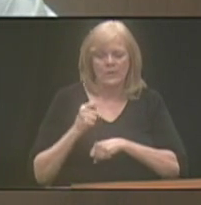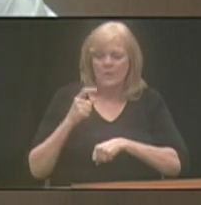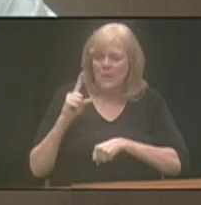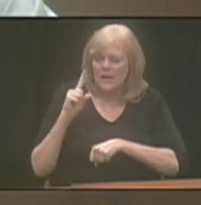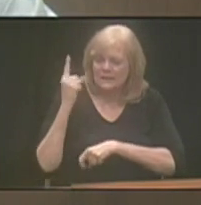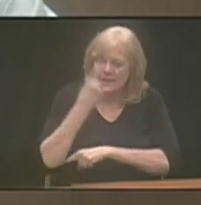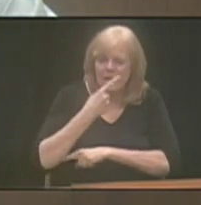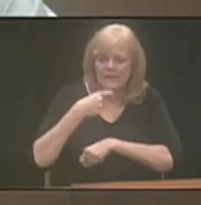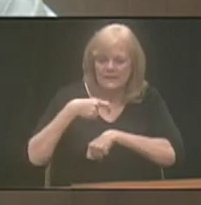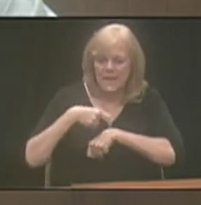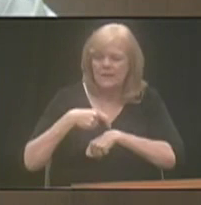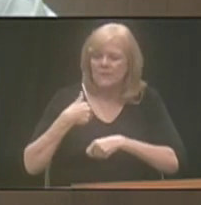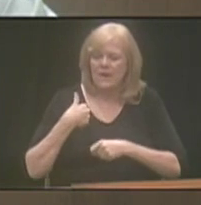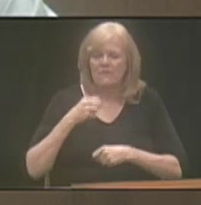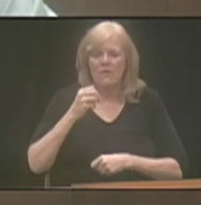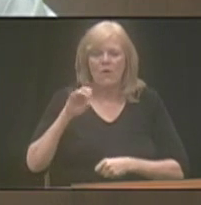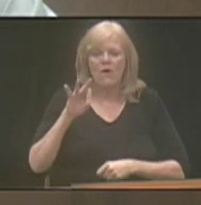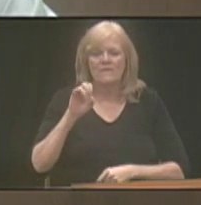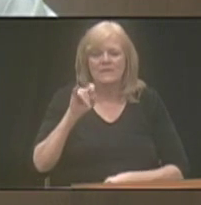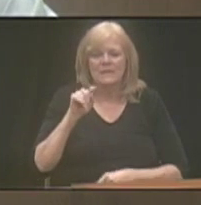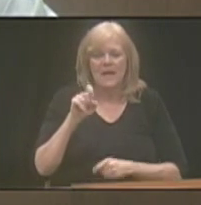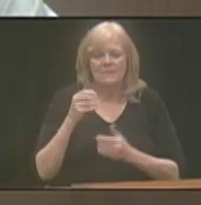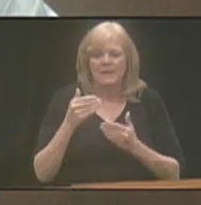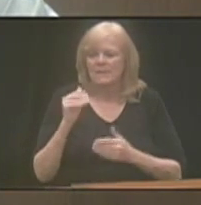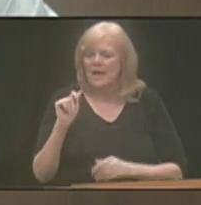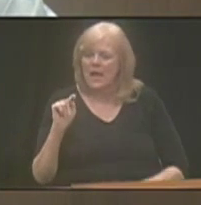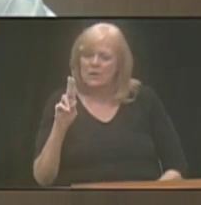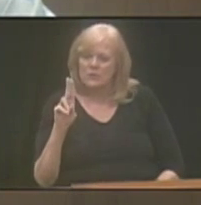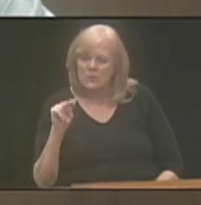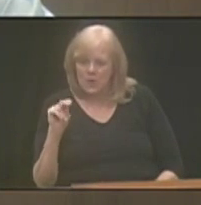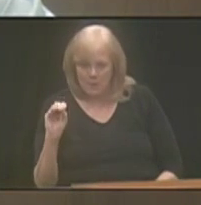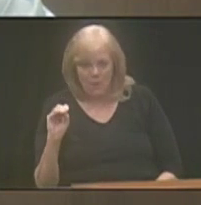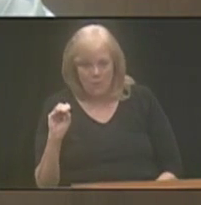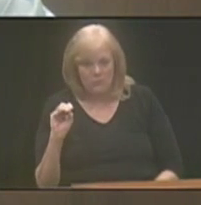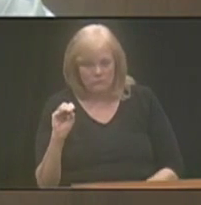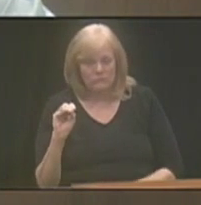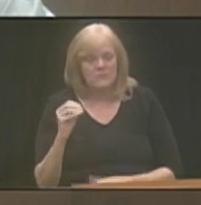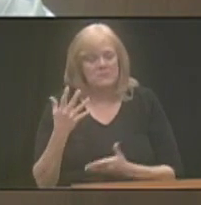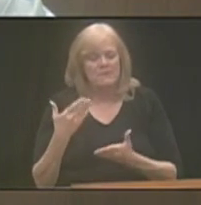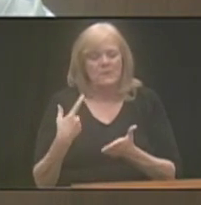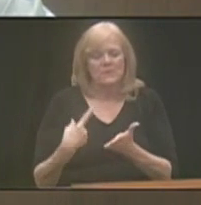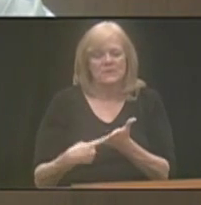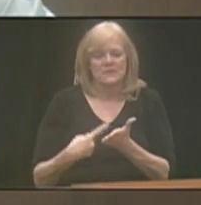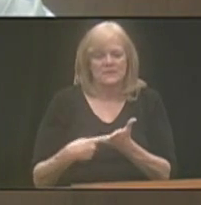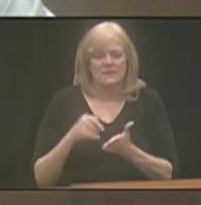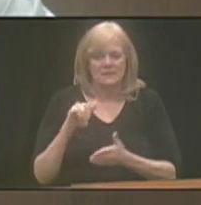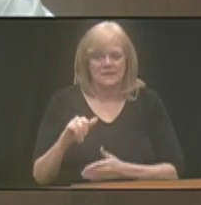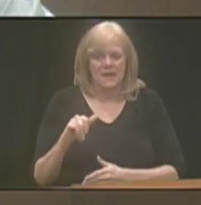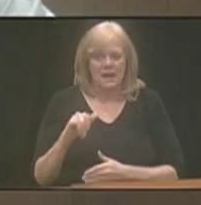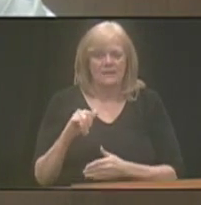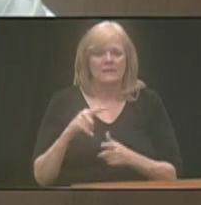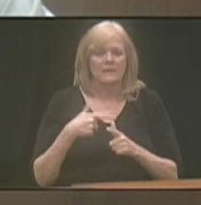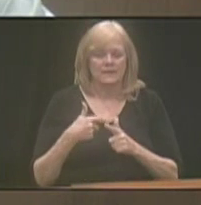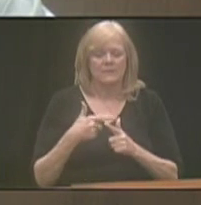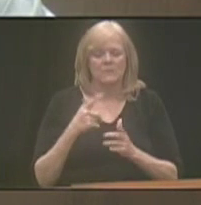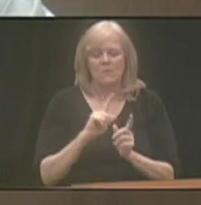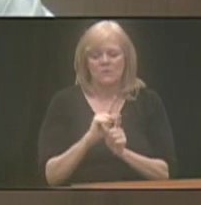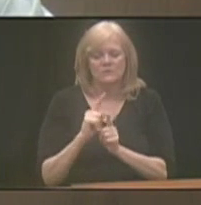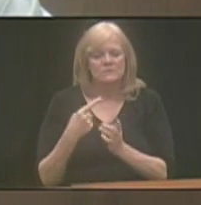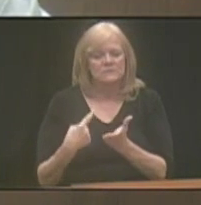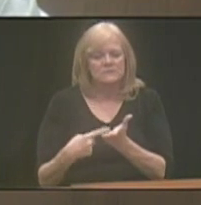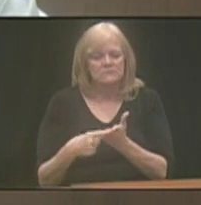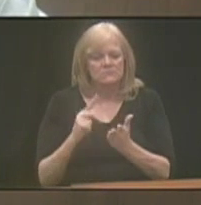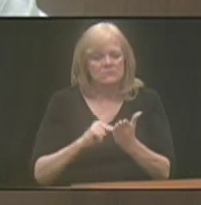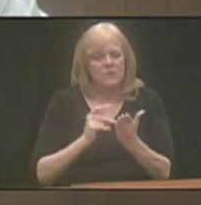time that will work to have an off-site meeting potentially at UNO, and we'll discuss that. And then we also discuss the